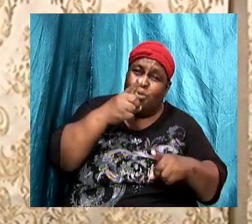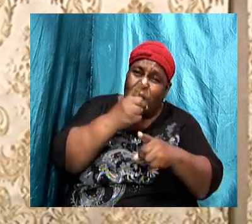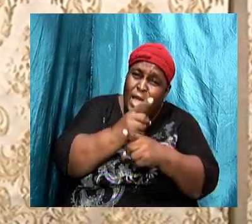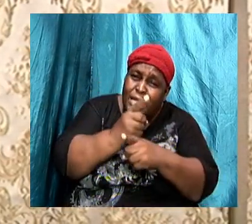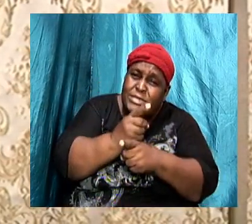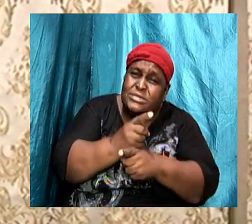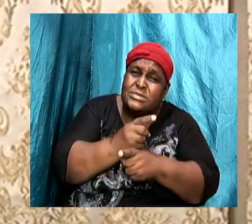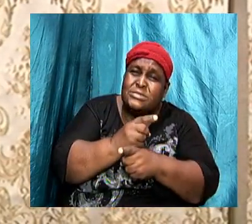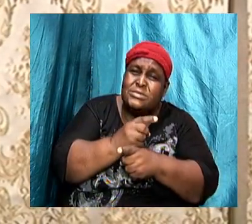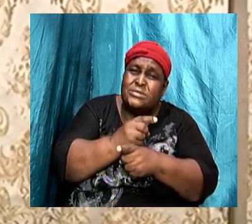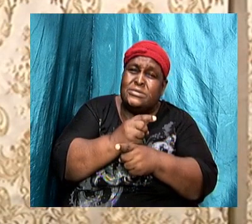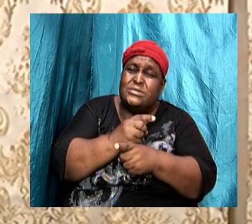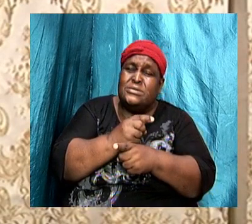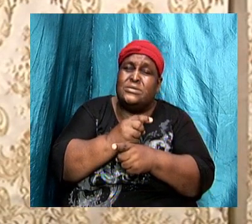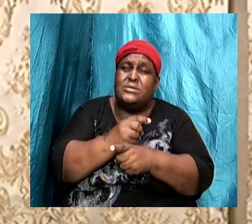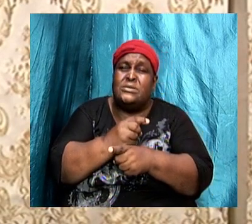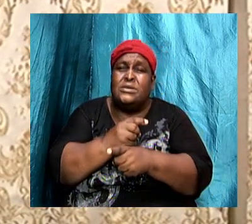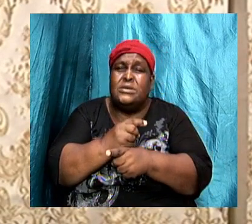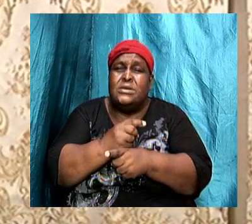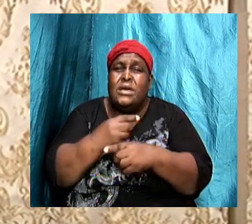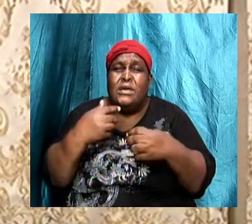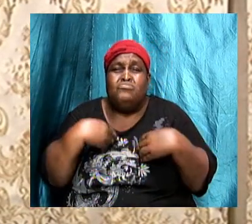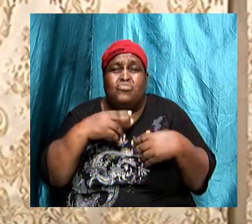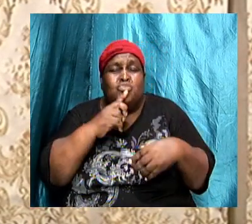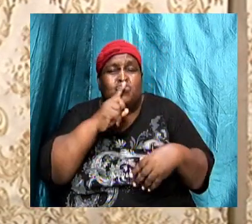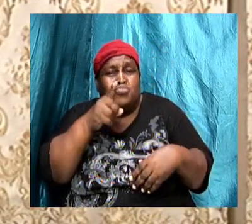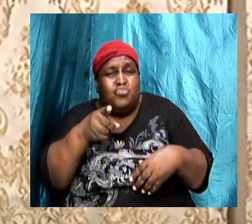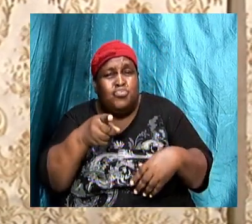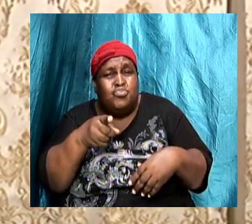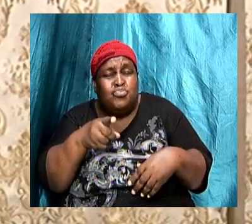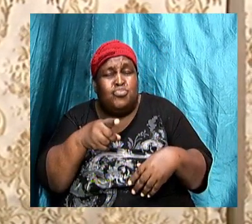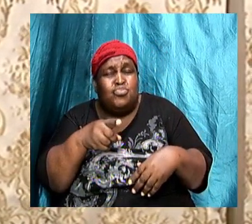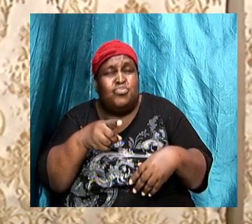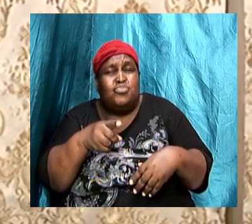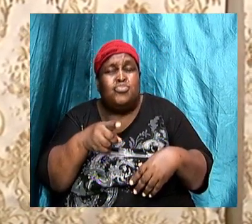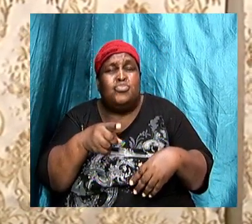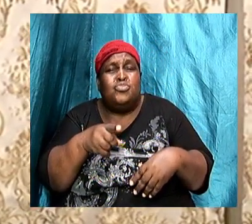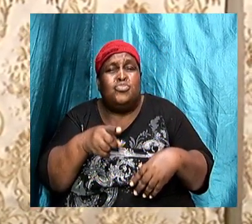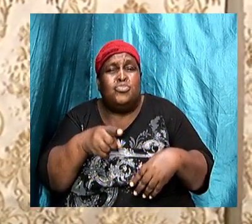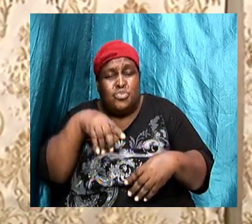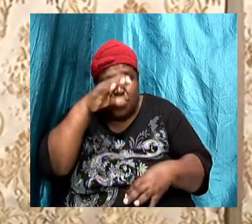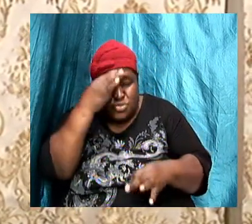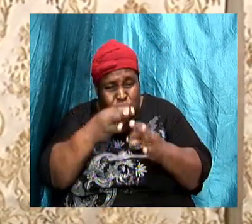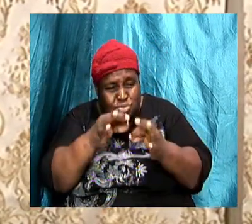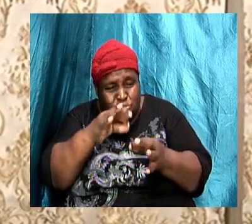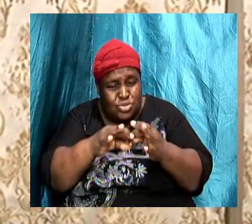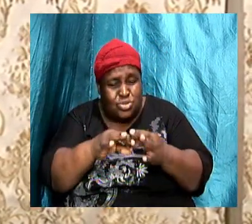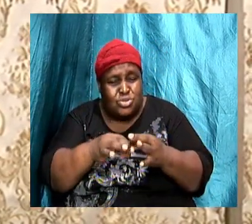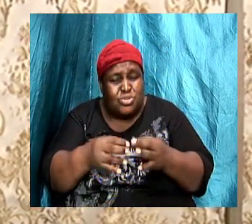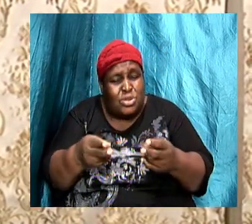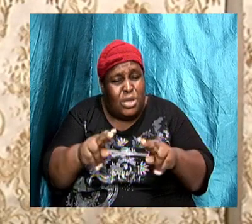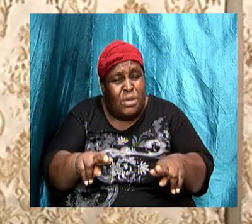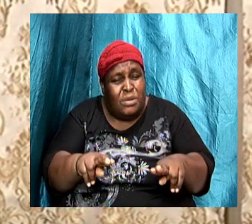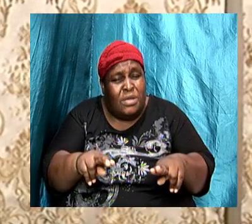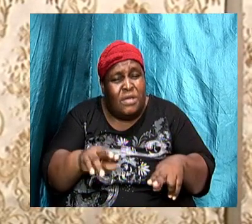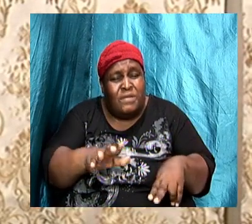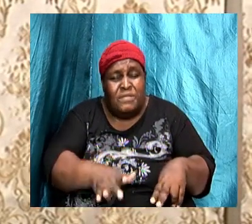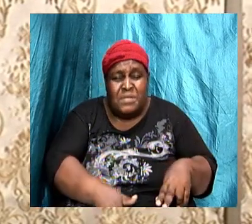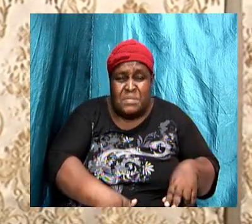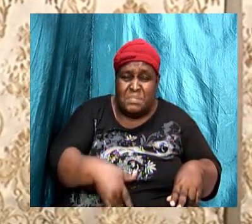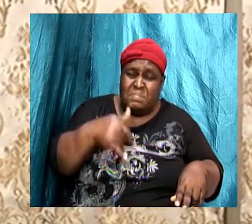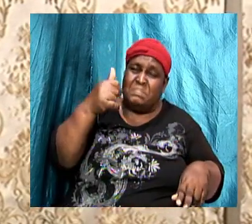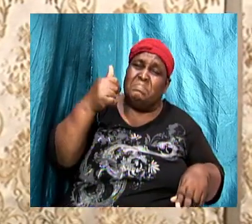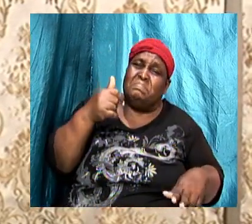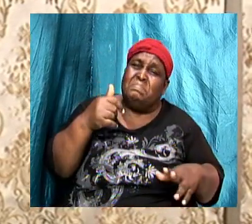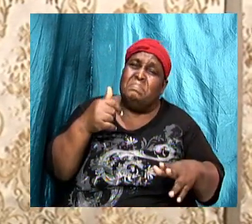felt that it had no true and just cause. He felt that it was a body that was